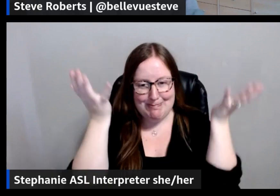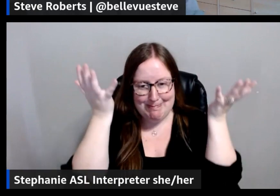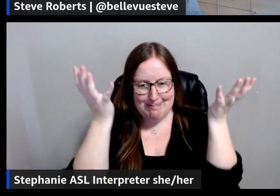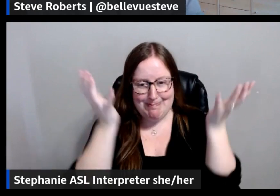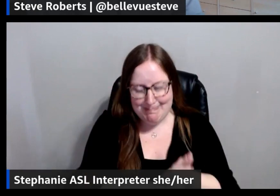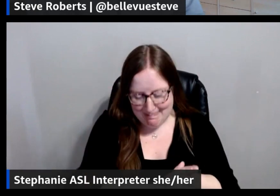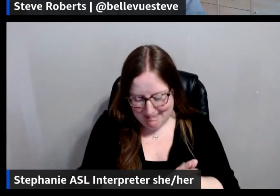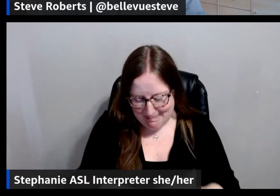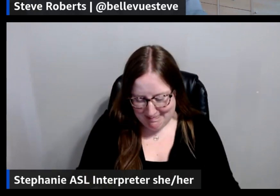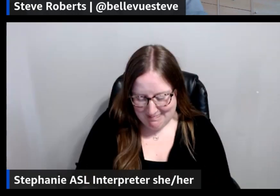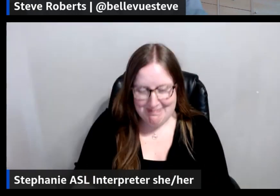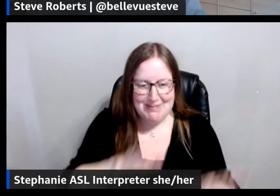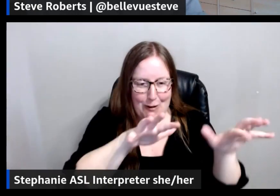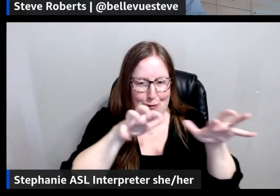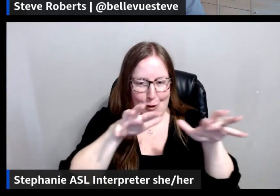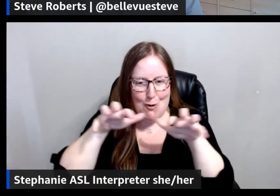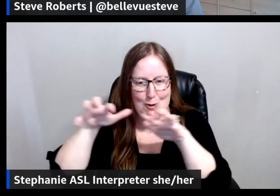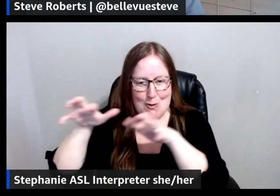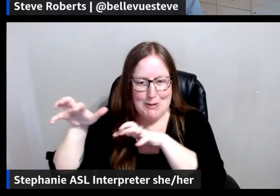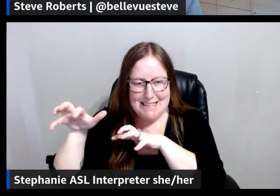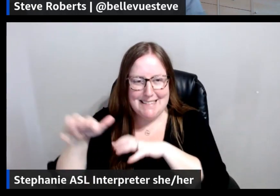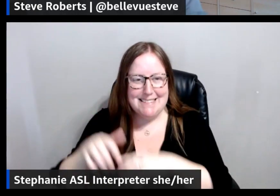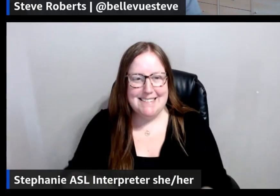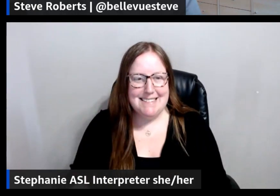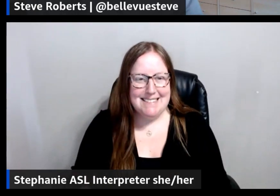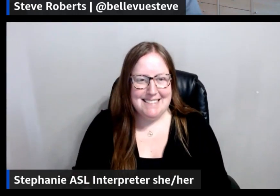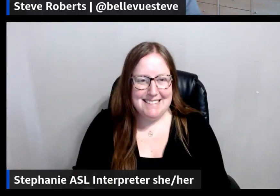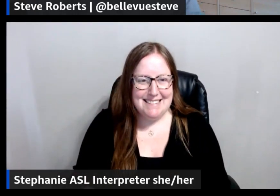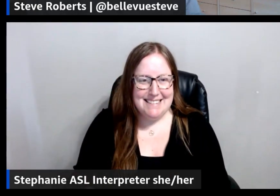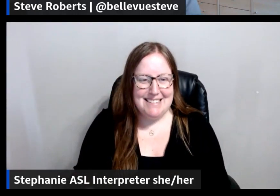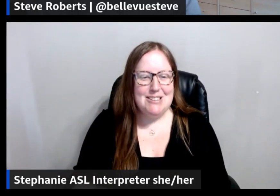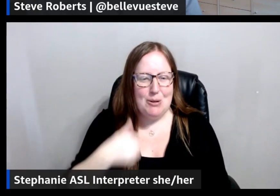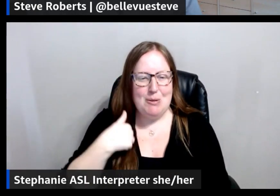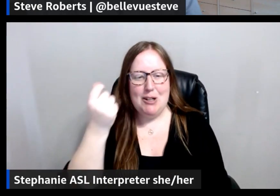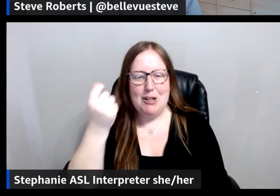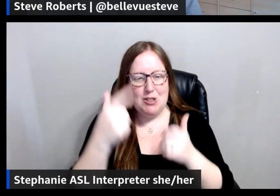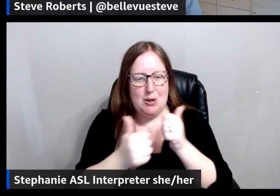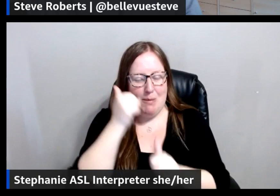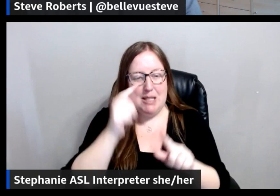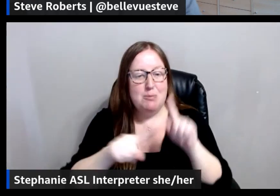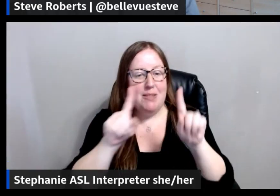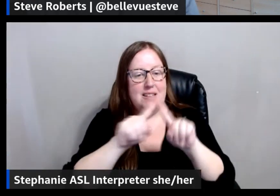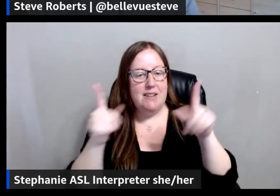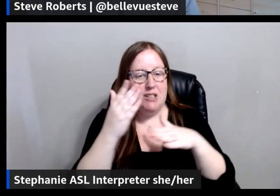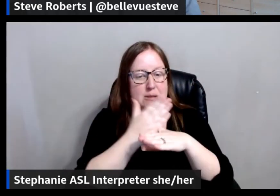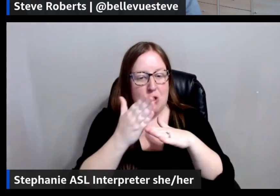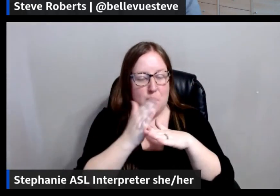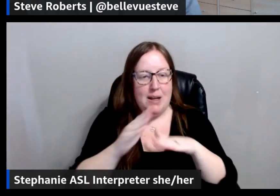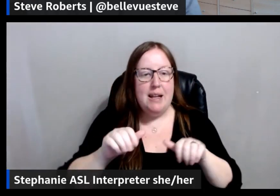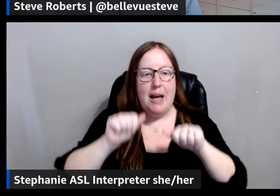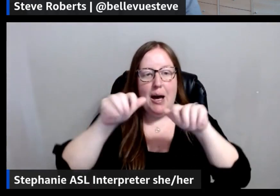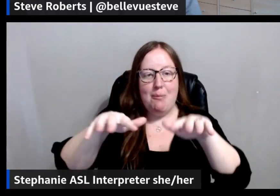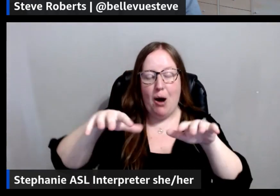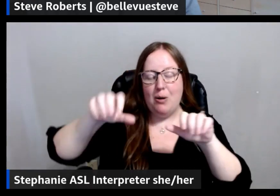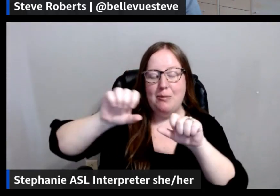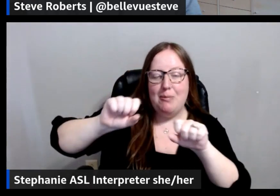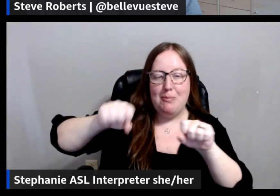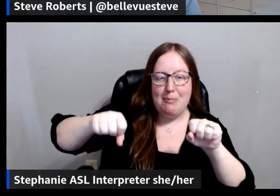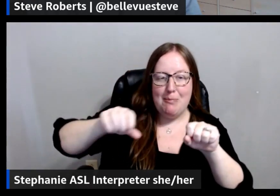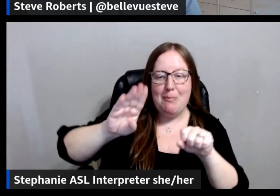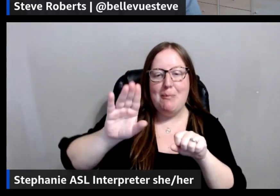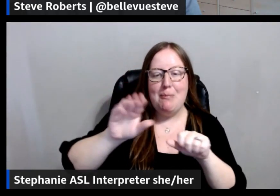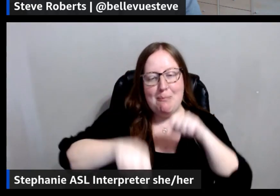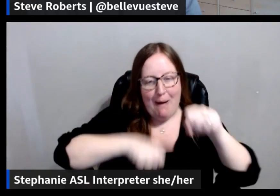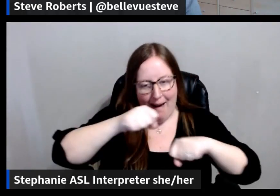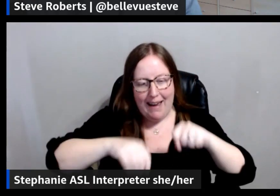Oh, no. All good. So we caught most of it, basically the difference between a mountain bike and a motorbike. And I imagine it's